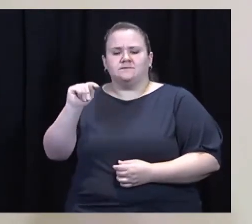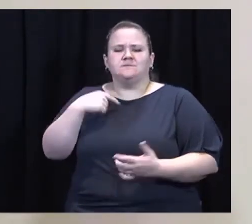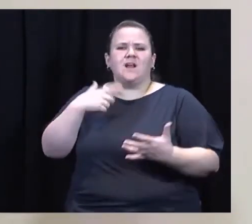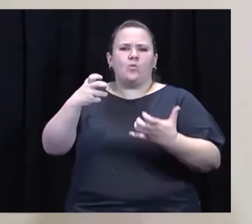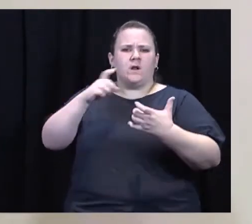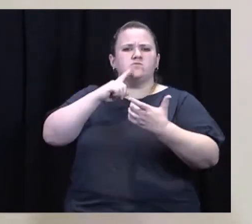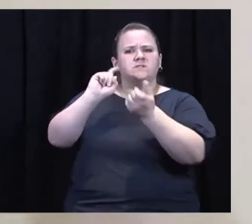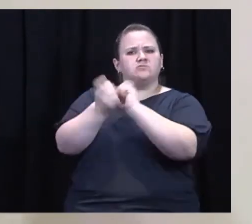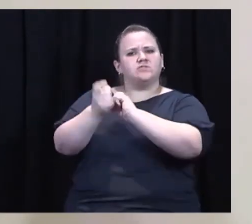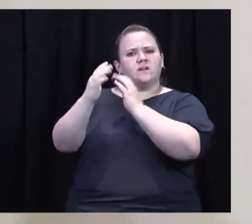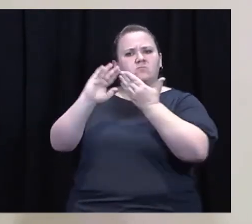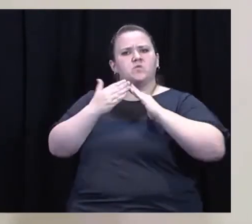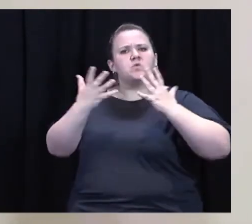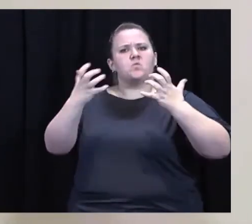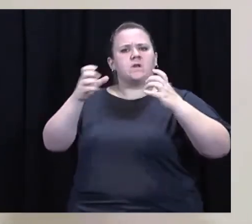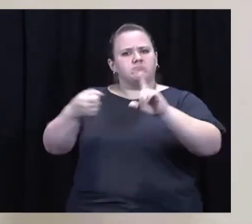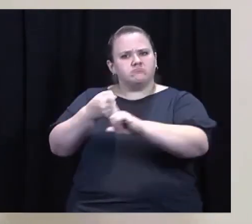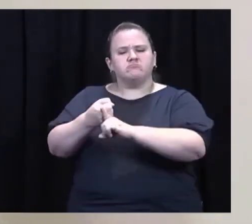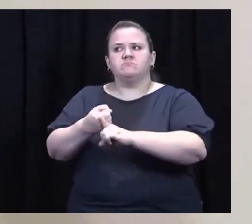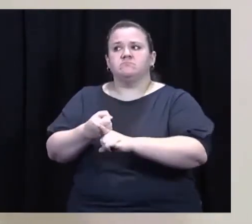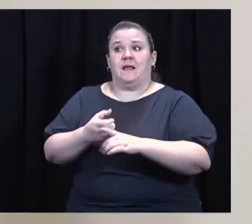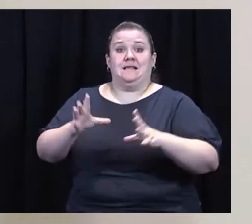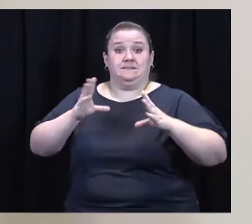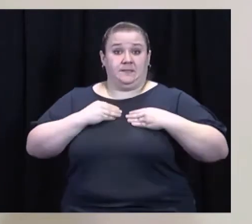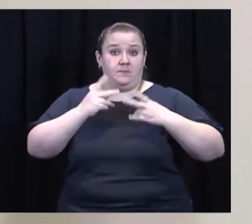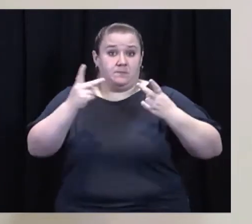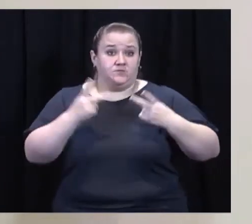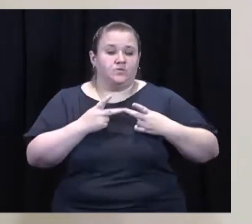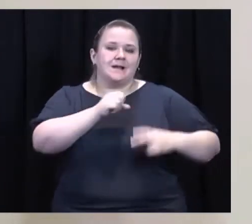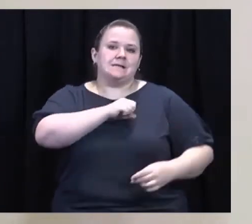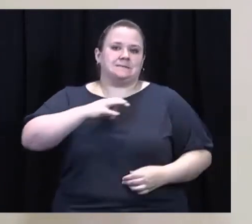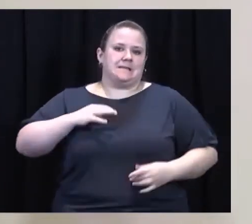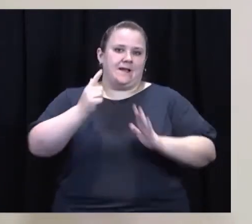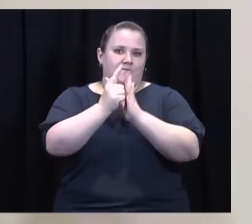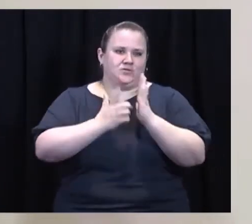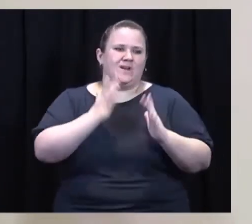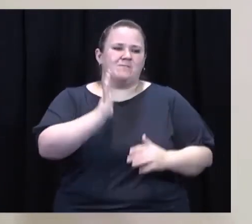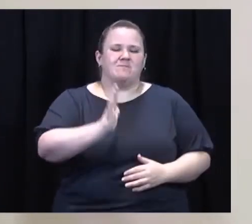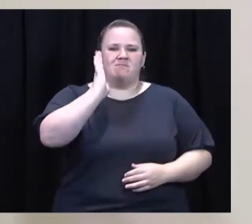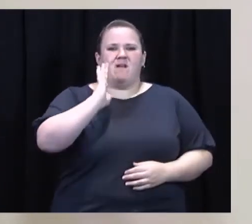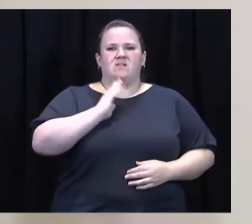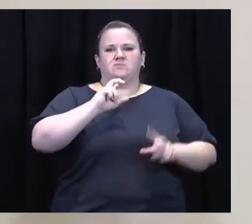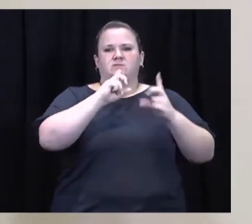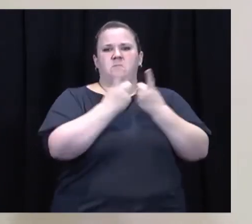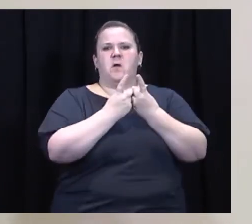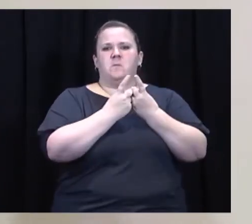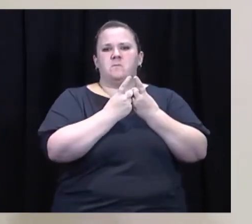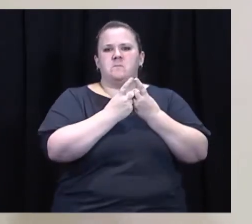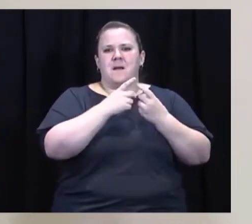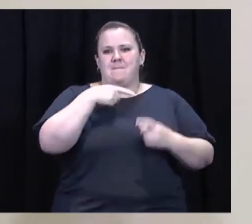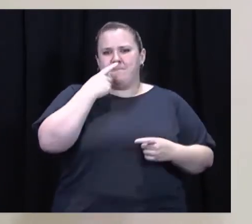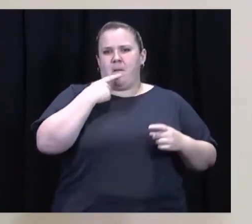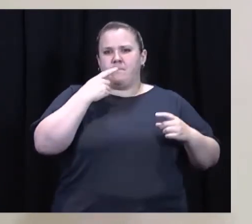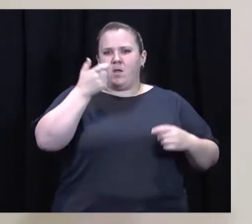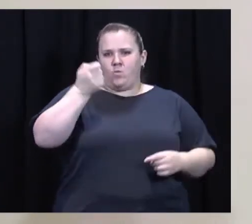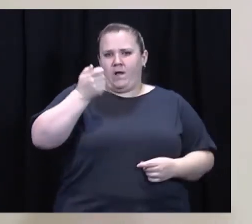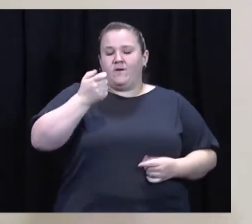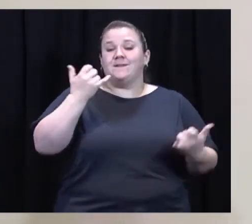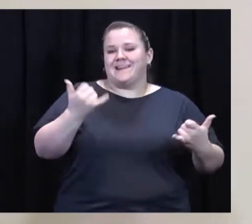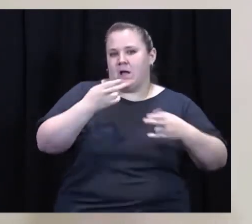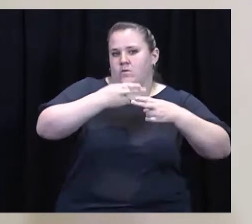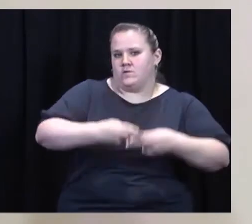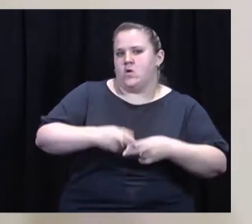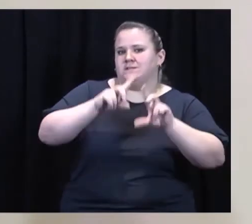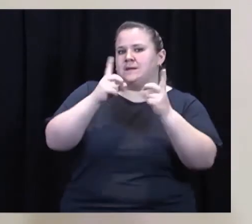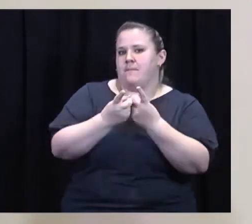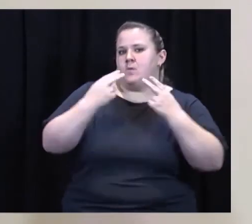in the community. I accepted a position as a staff attorney for what was then known as the Department of Public Welfare, which you may now know